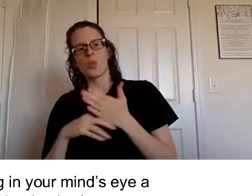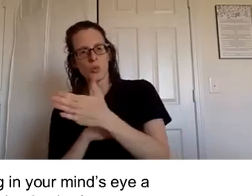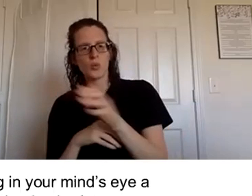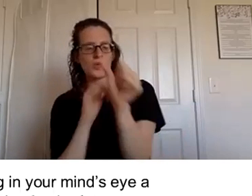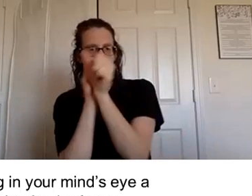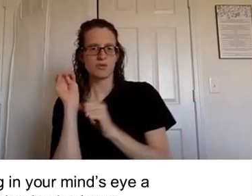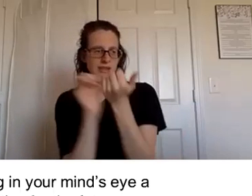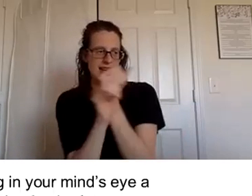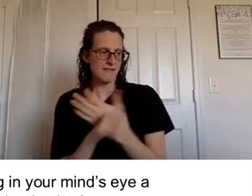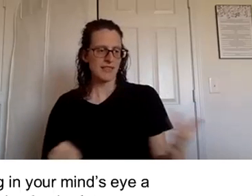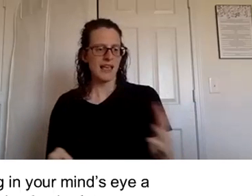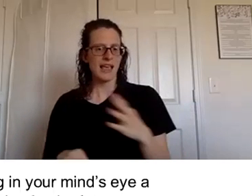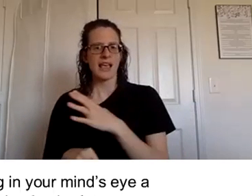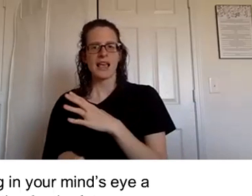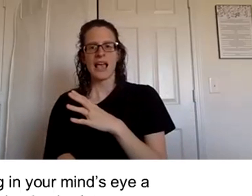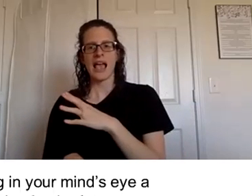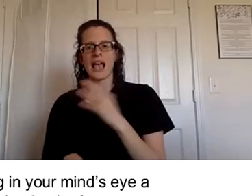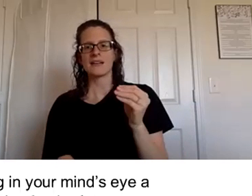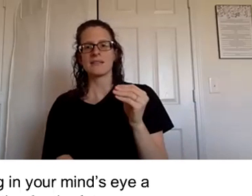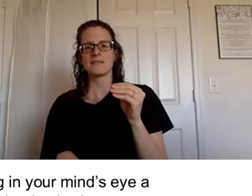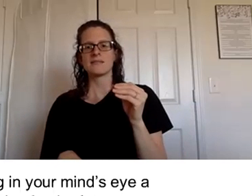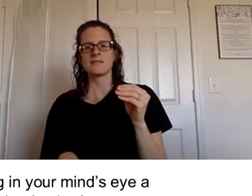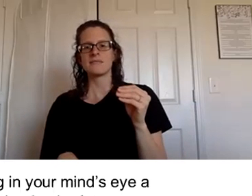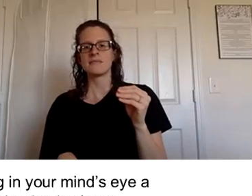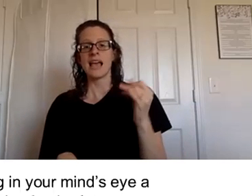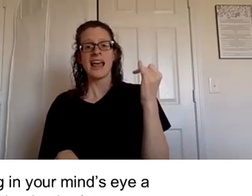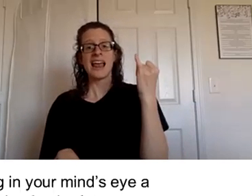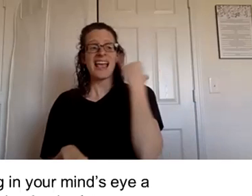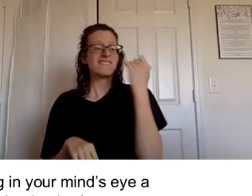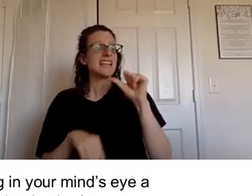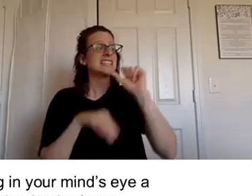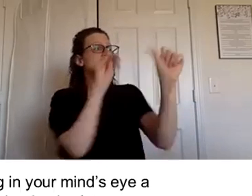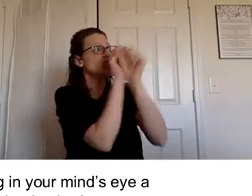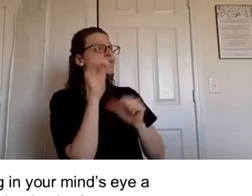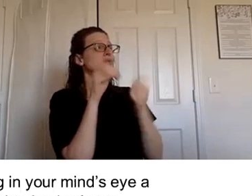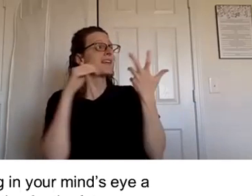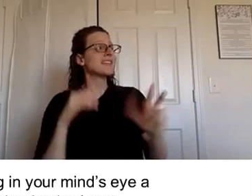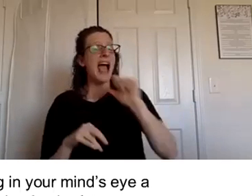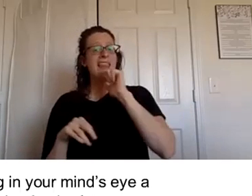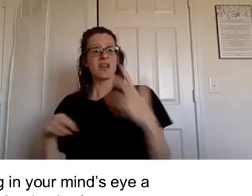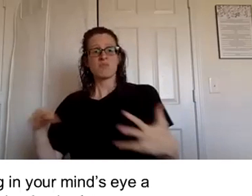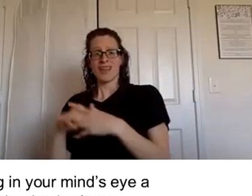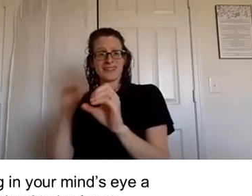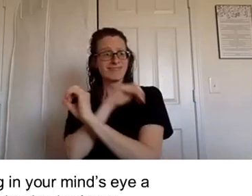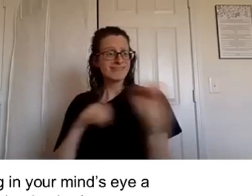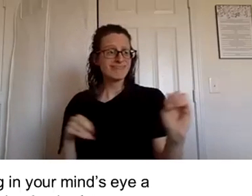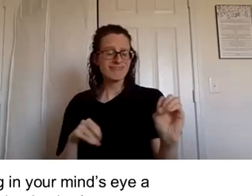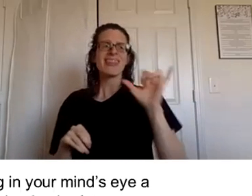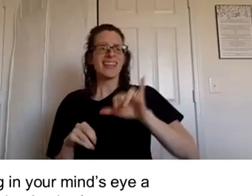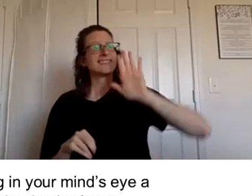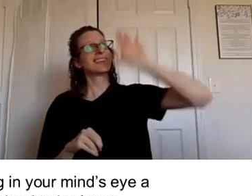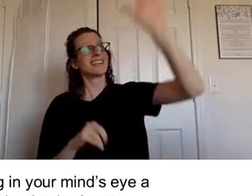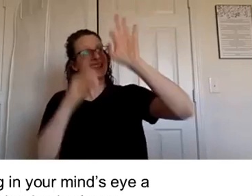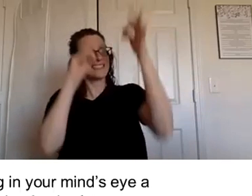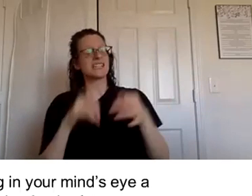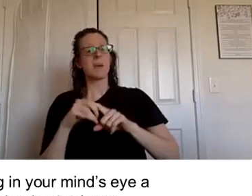um and not blessed us with any children and i would have been okay with that um it was his decision like i when i